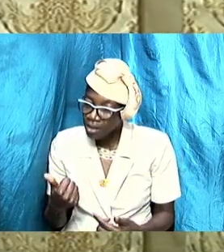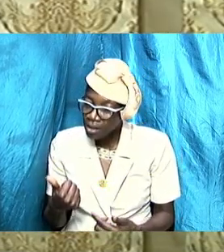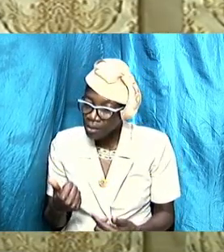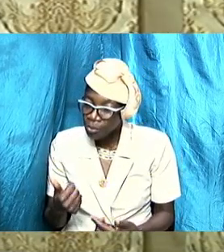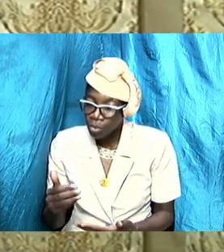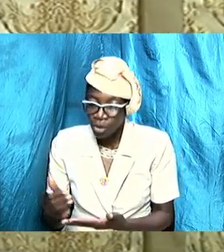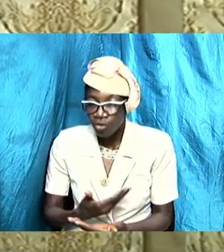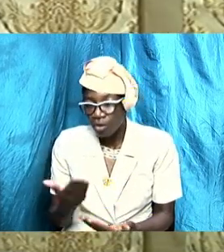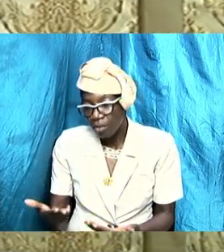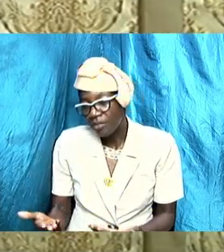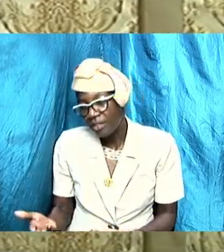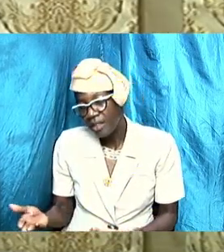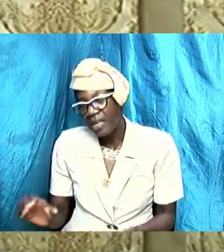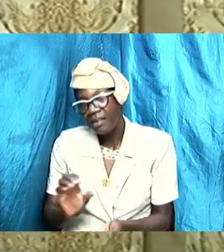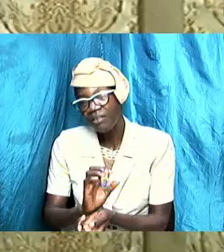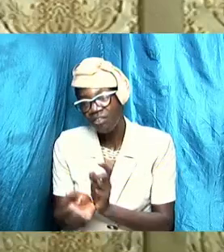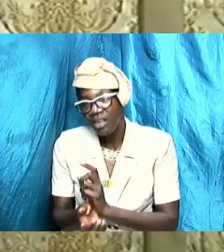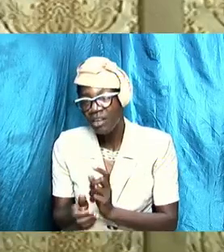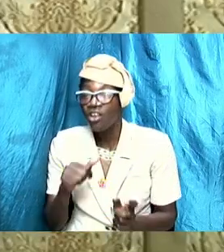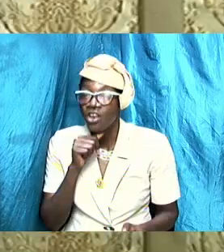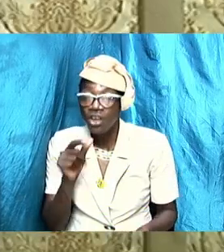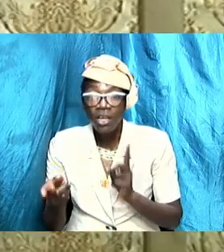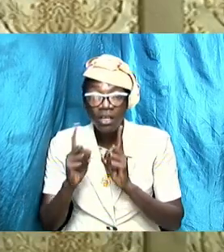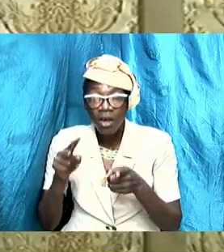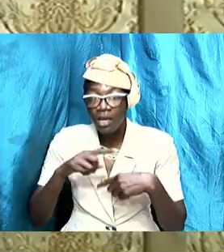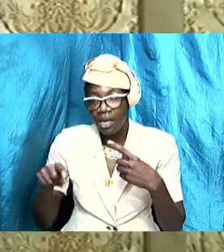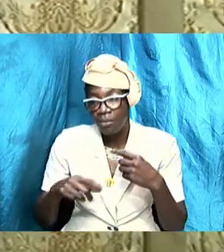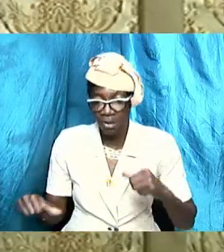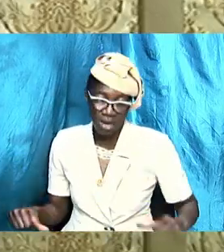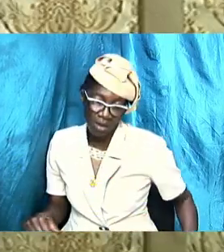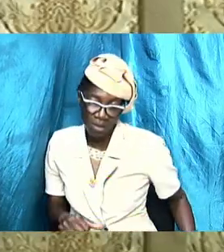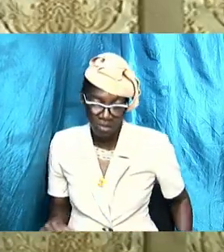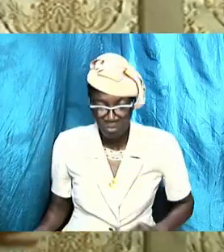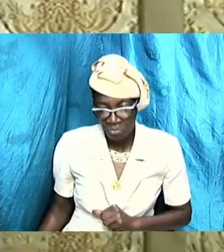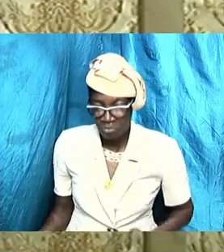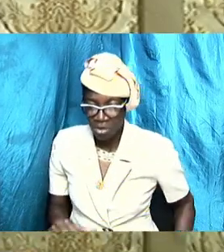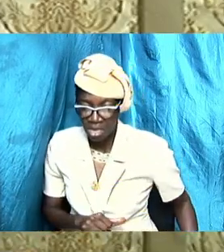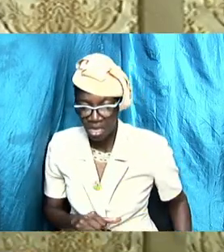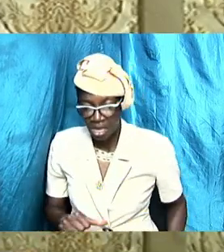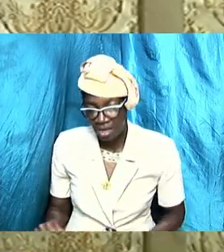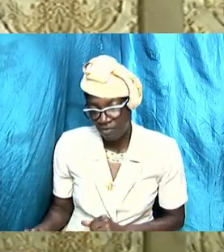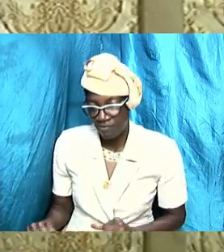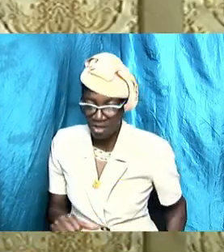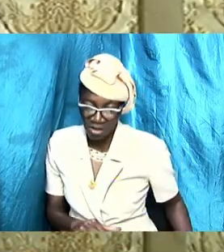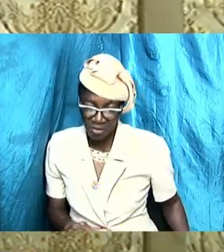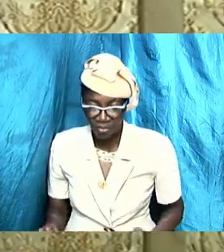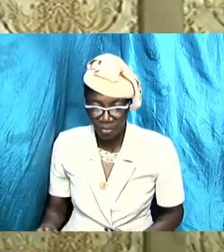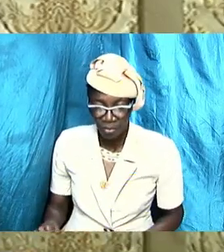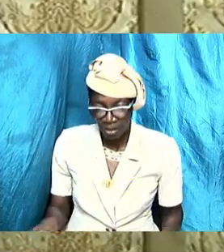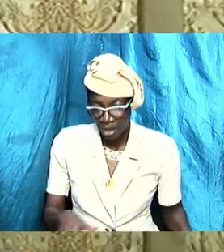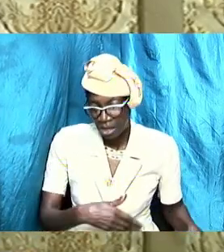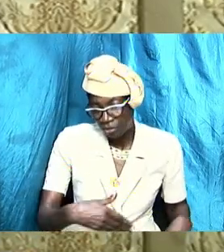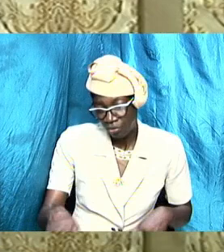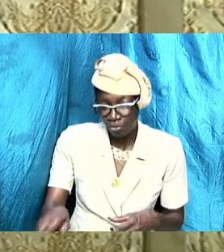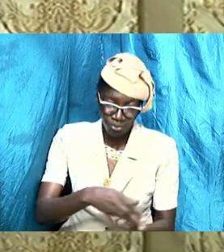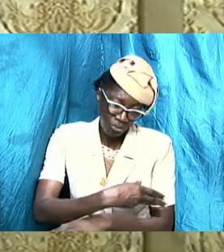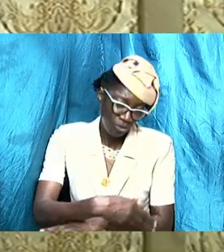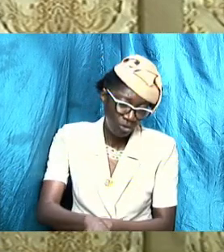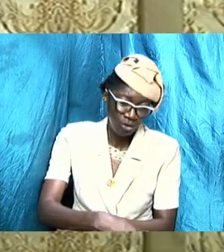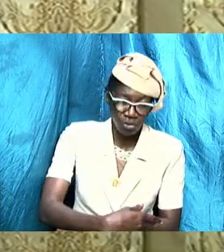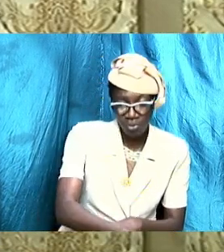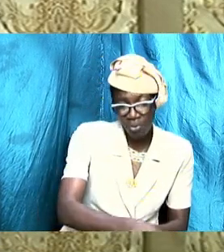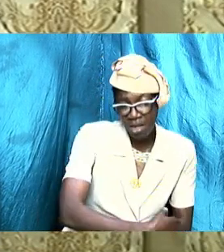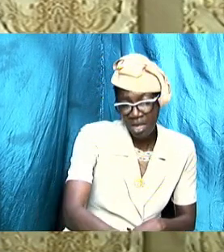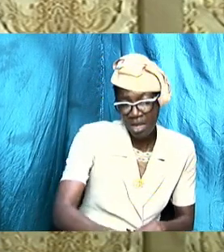but we are not talking about the attitudes and the sweeping of the driveway and the cutting of the